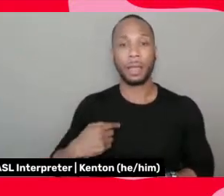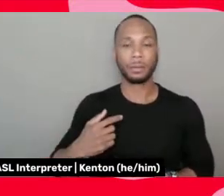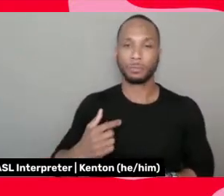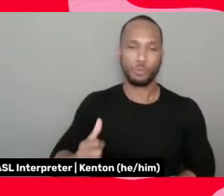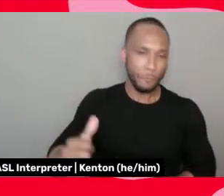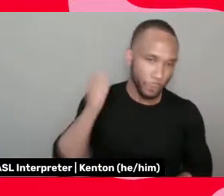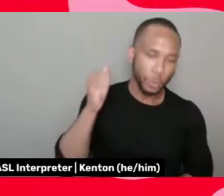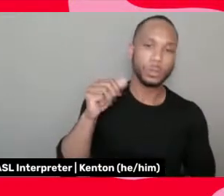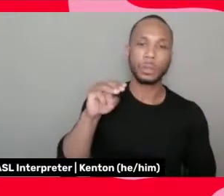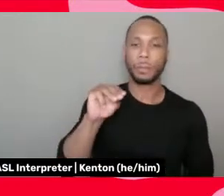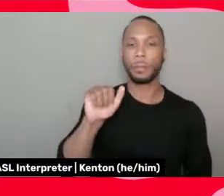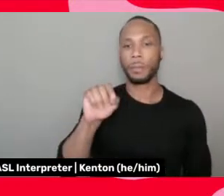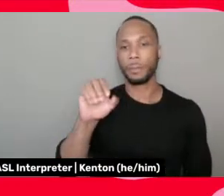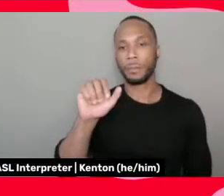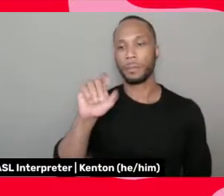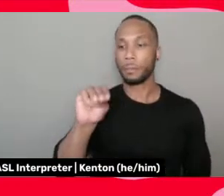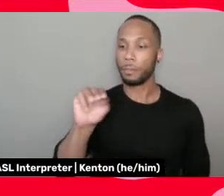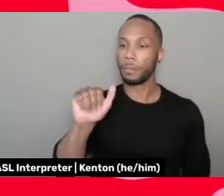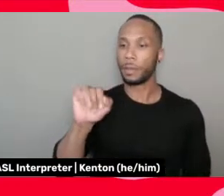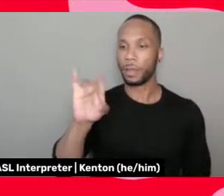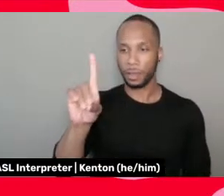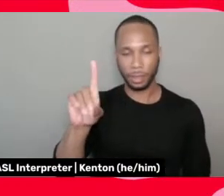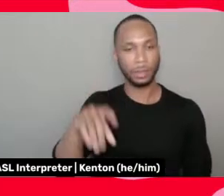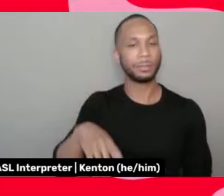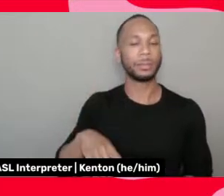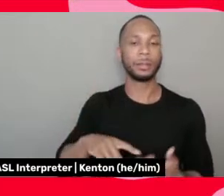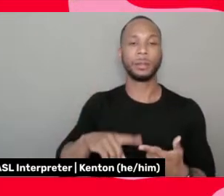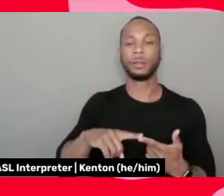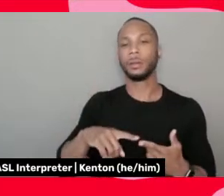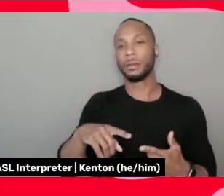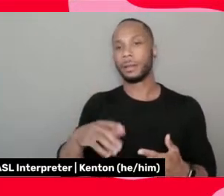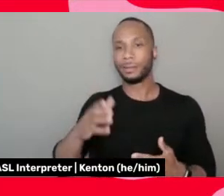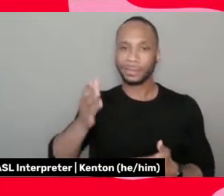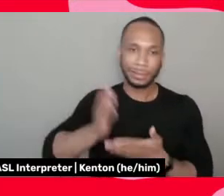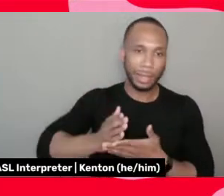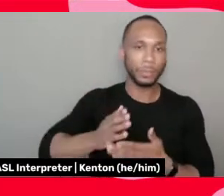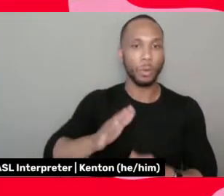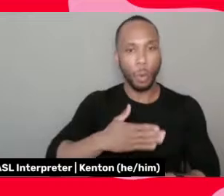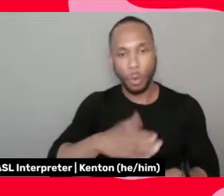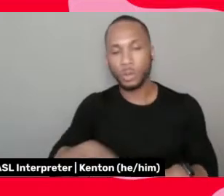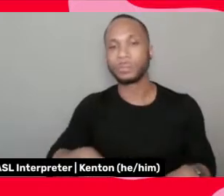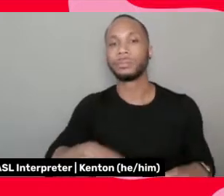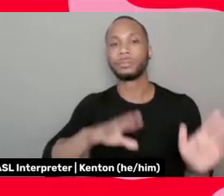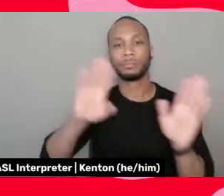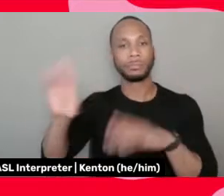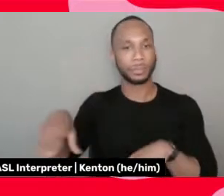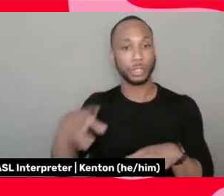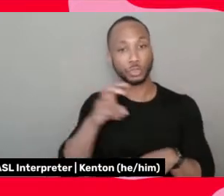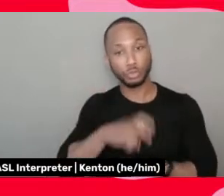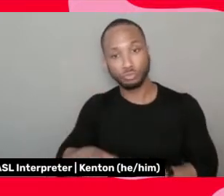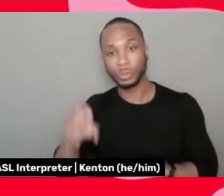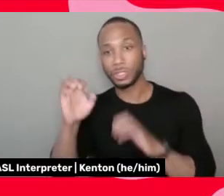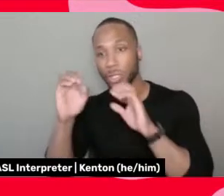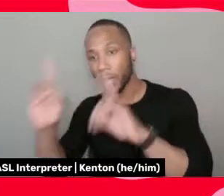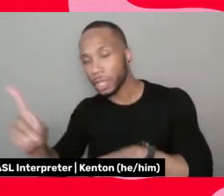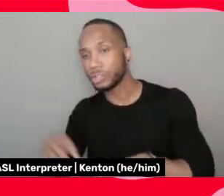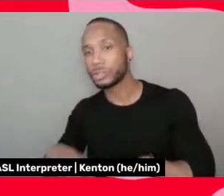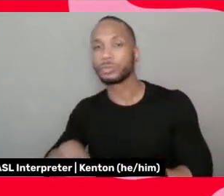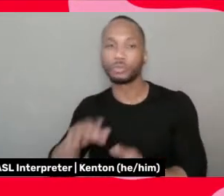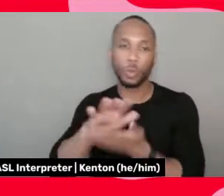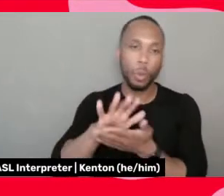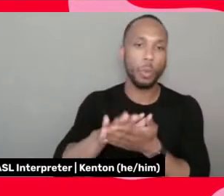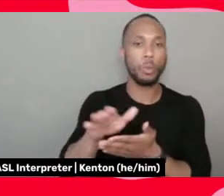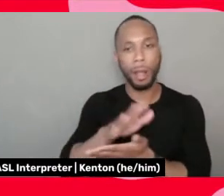maids and I stopped doing choruses and I went on into, to education and went to school and college and,